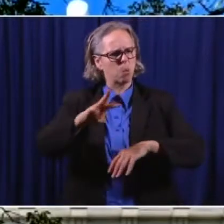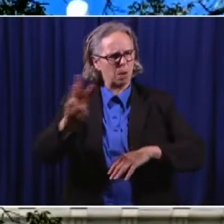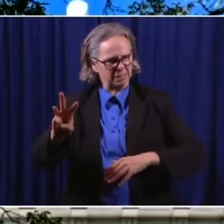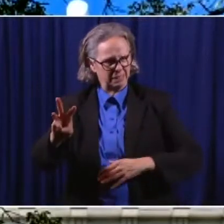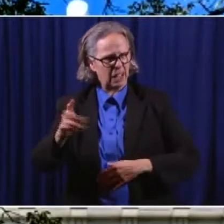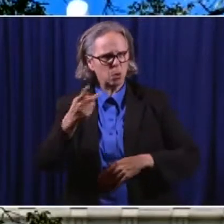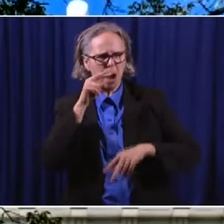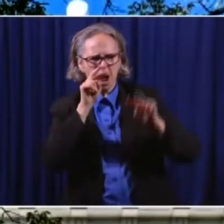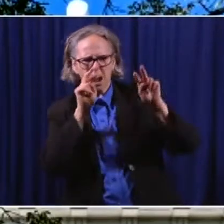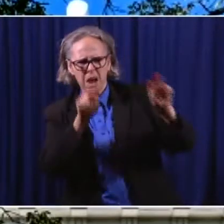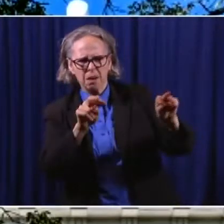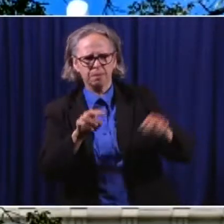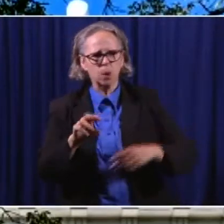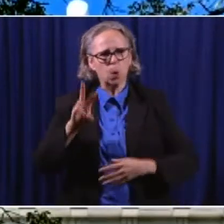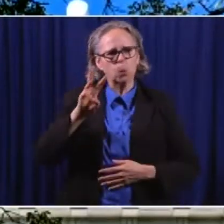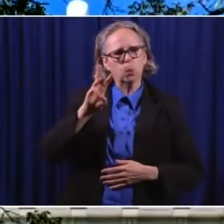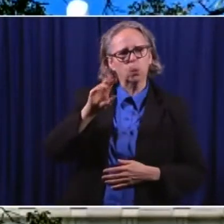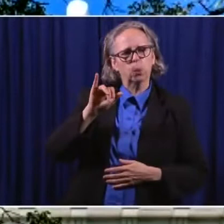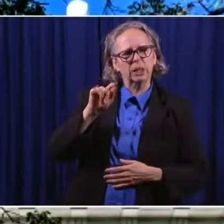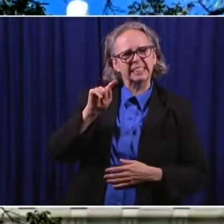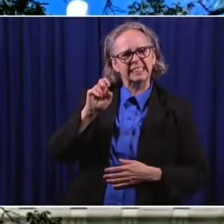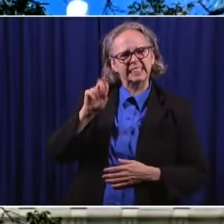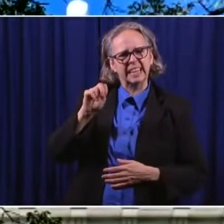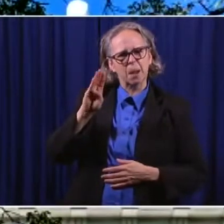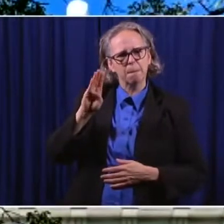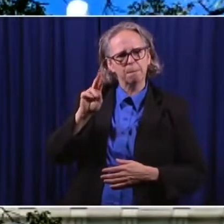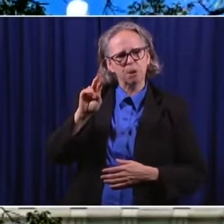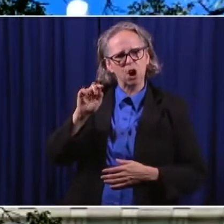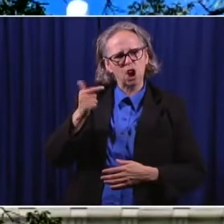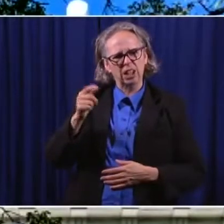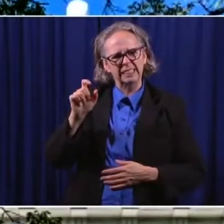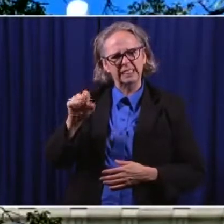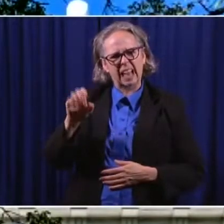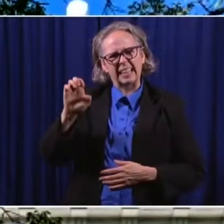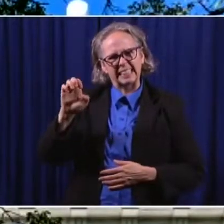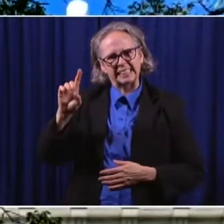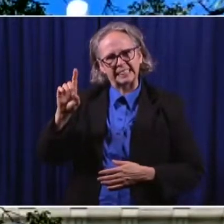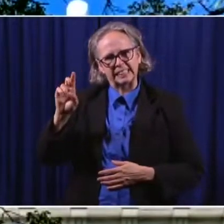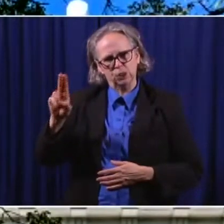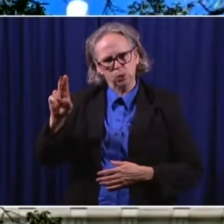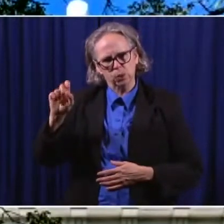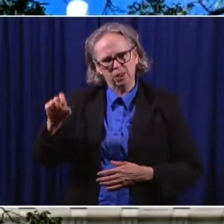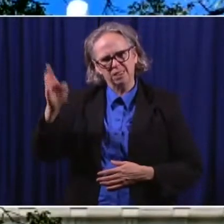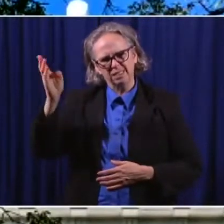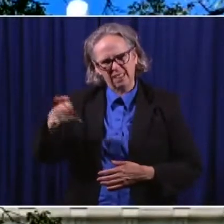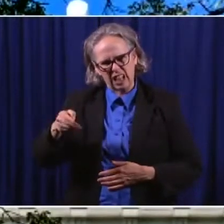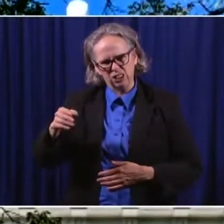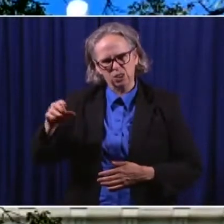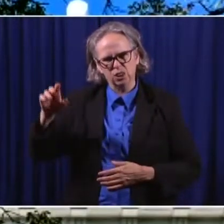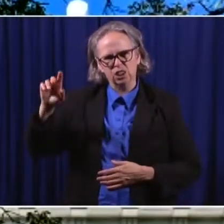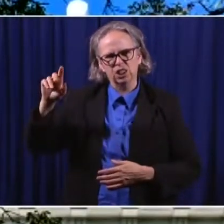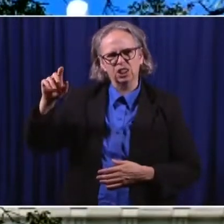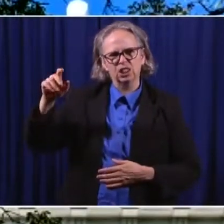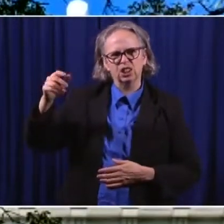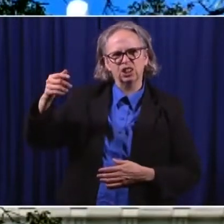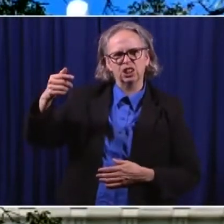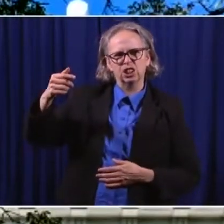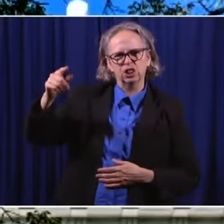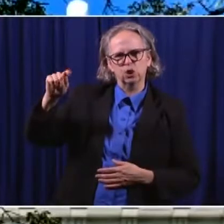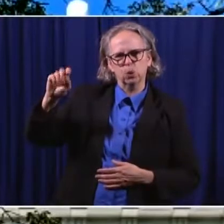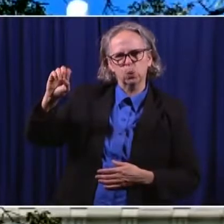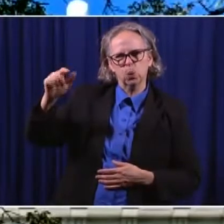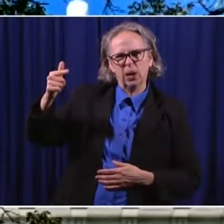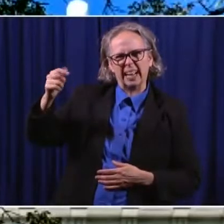slash together is where our COVID information is. And together is really the description of